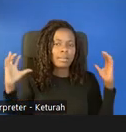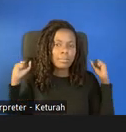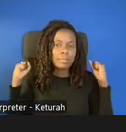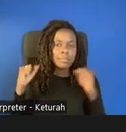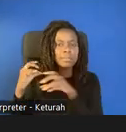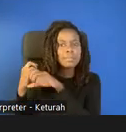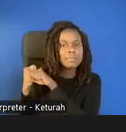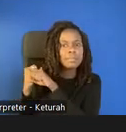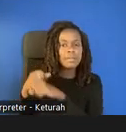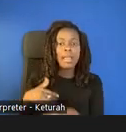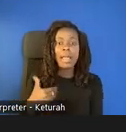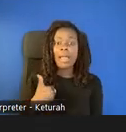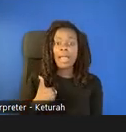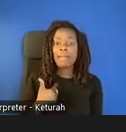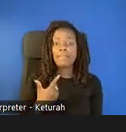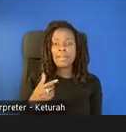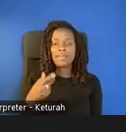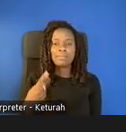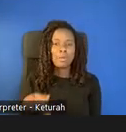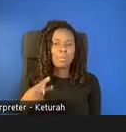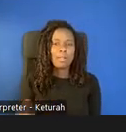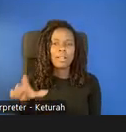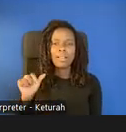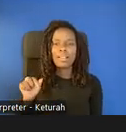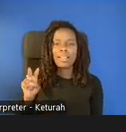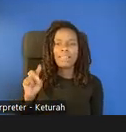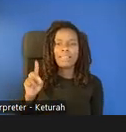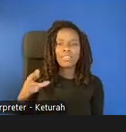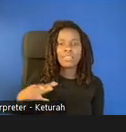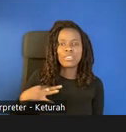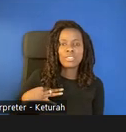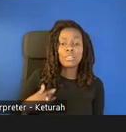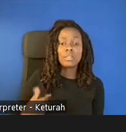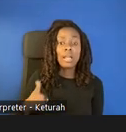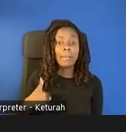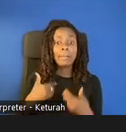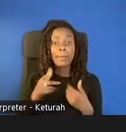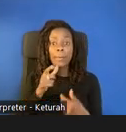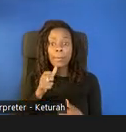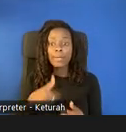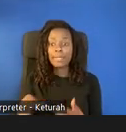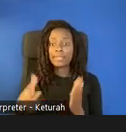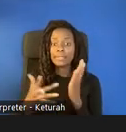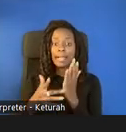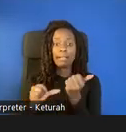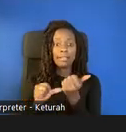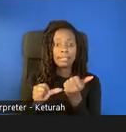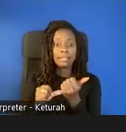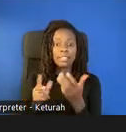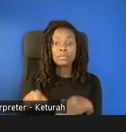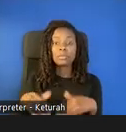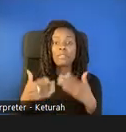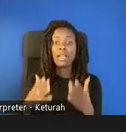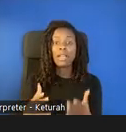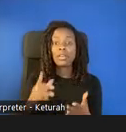I am currently a technical assistance provider for early intervention programs that's birth